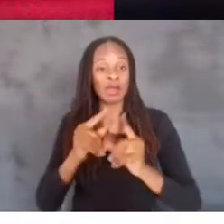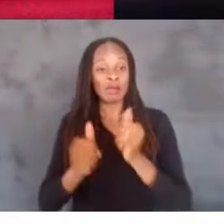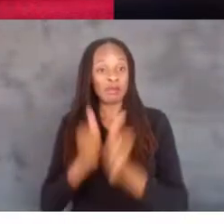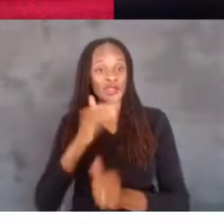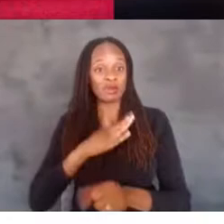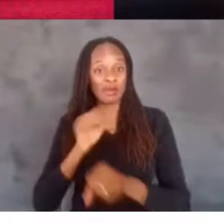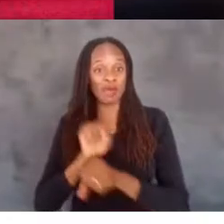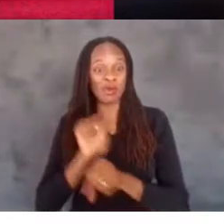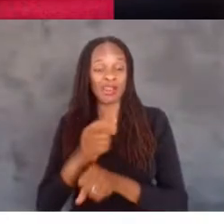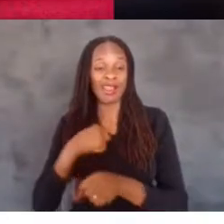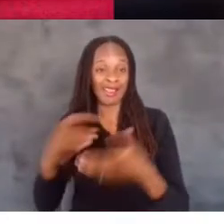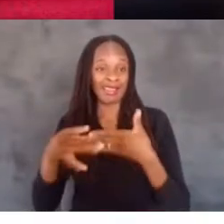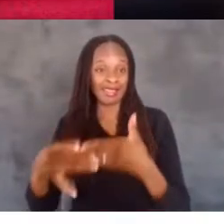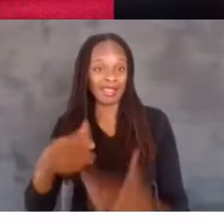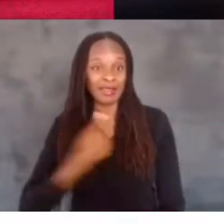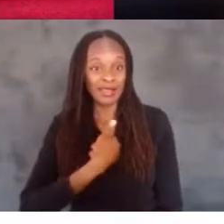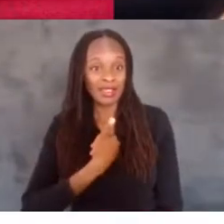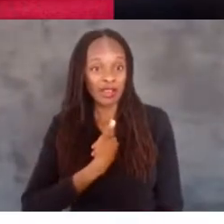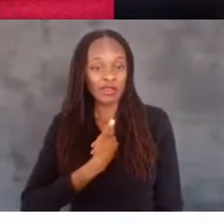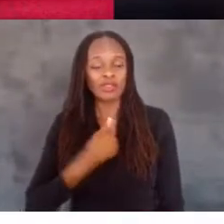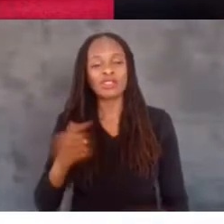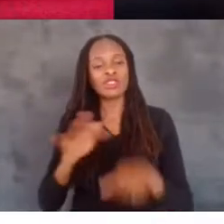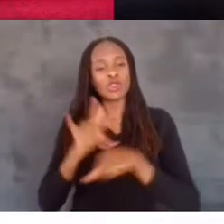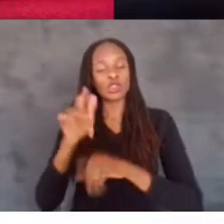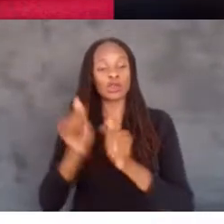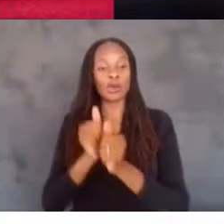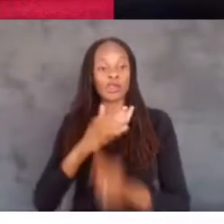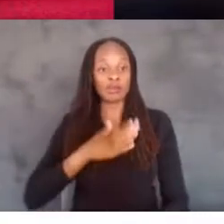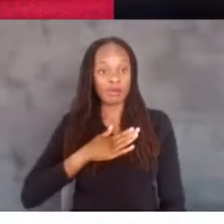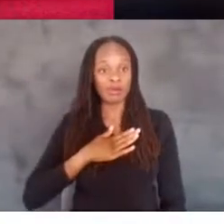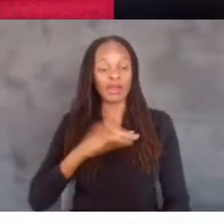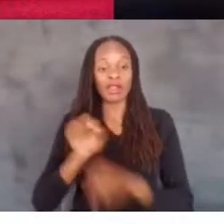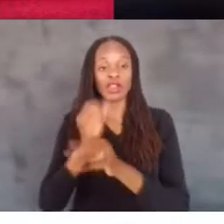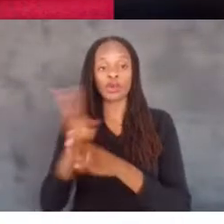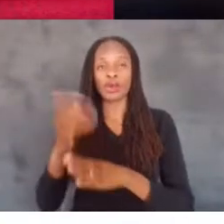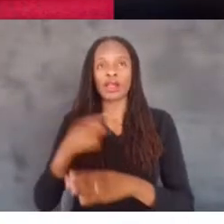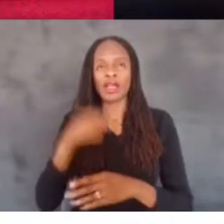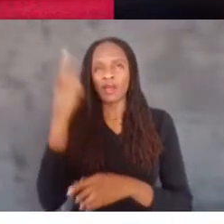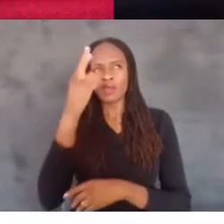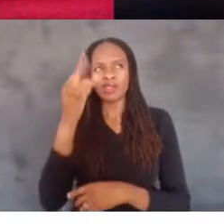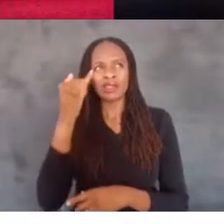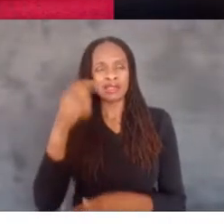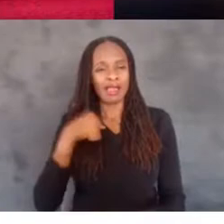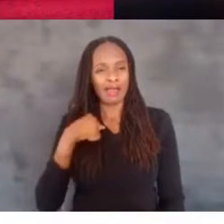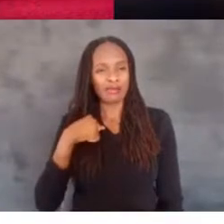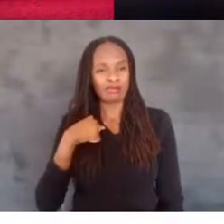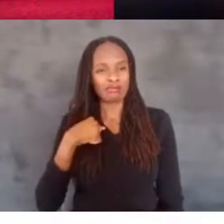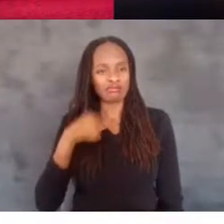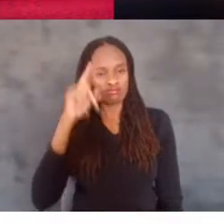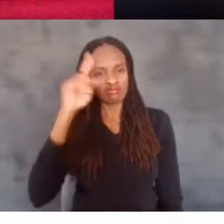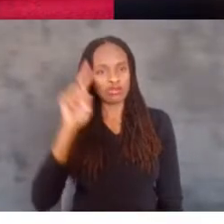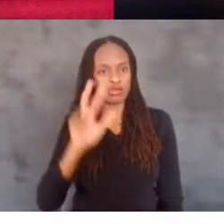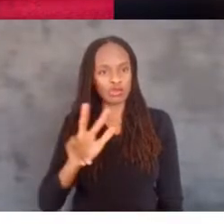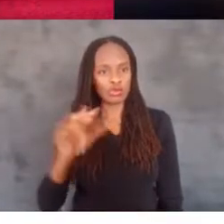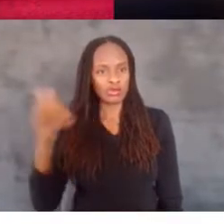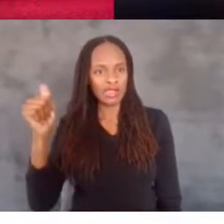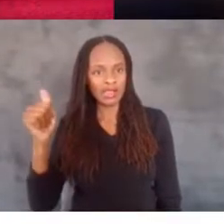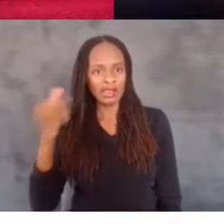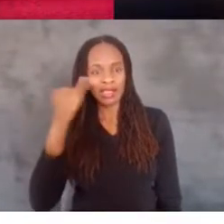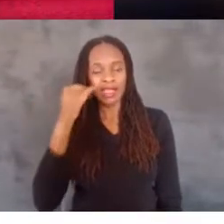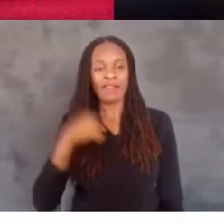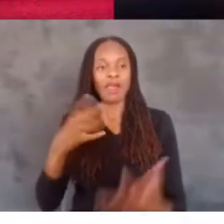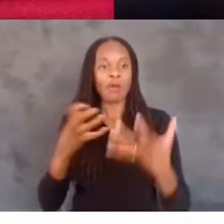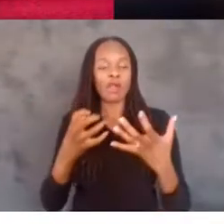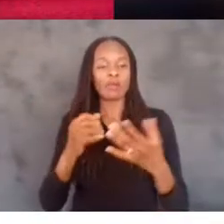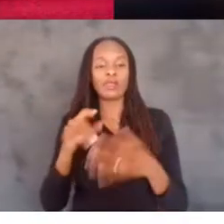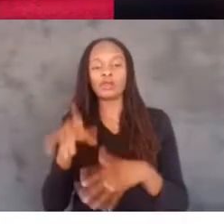Really early in my career, I realized that as somebody who's 3'10", if I wanted to be the romantic lead or the gangster, I was going to